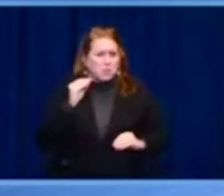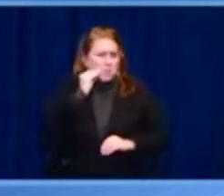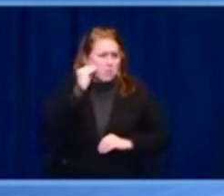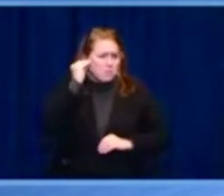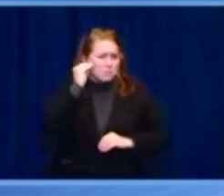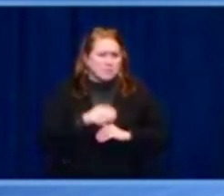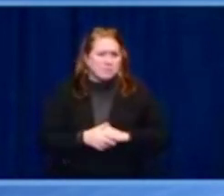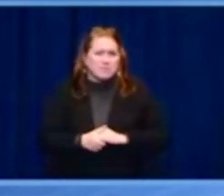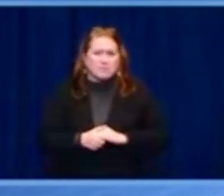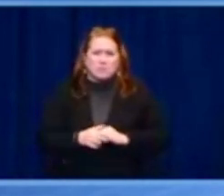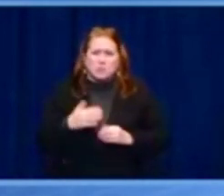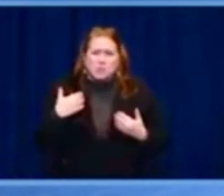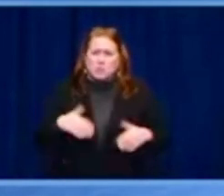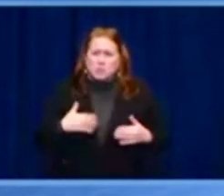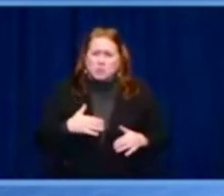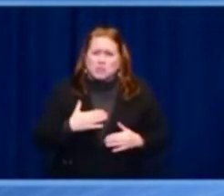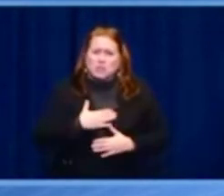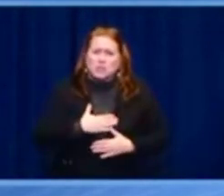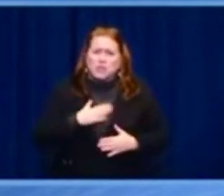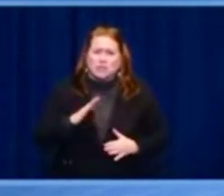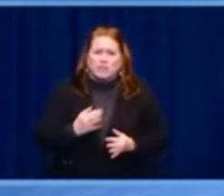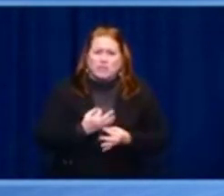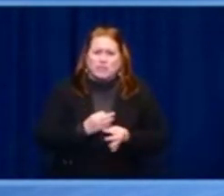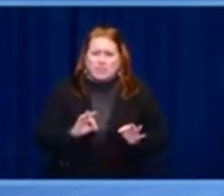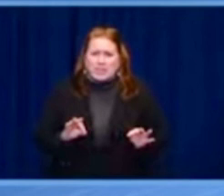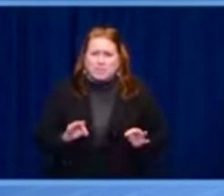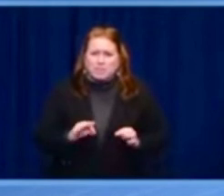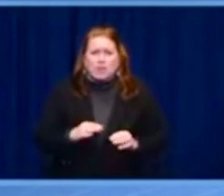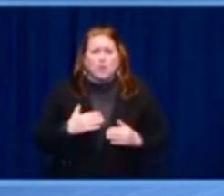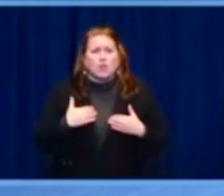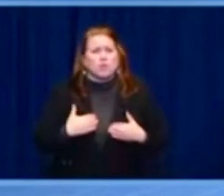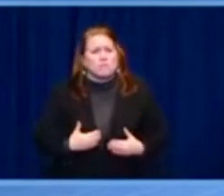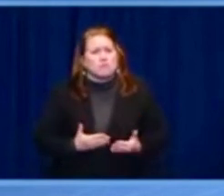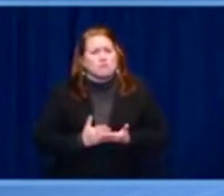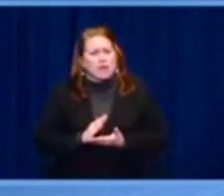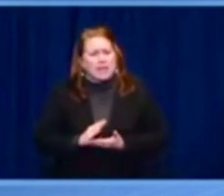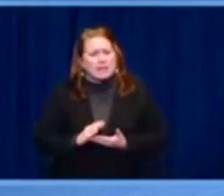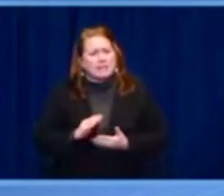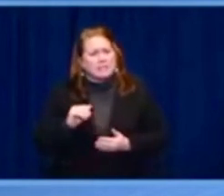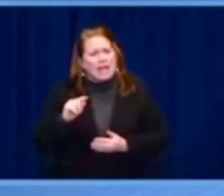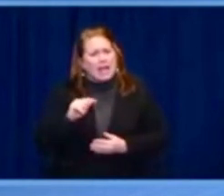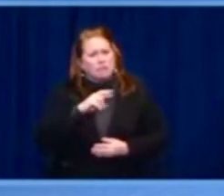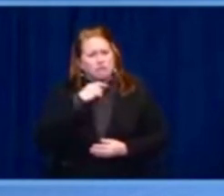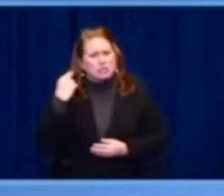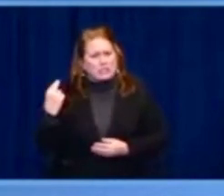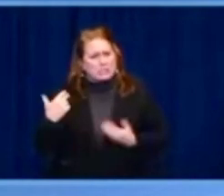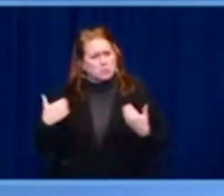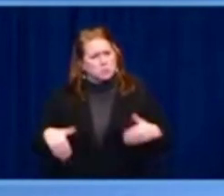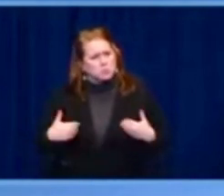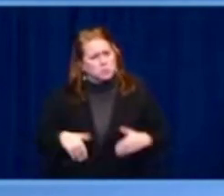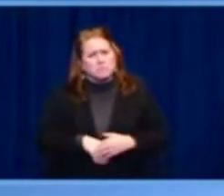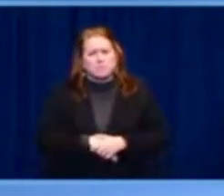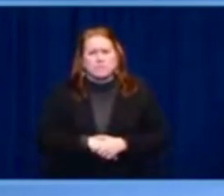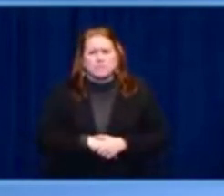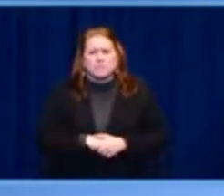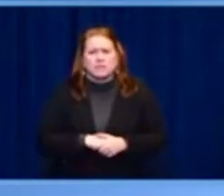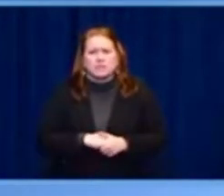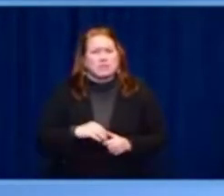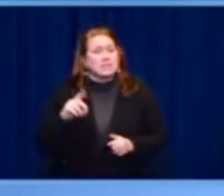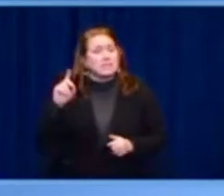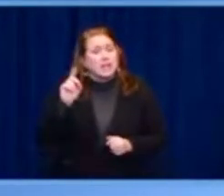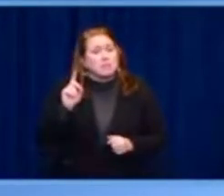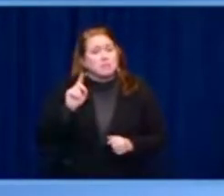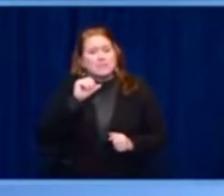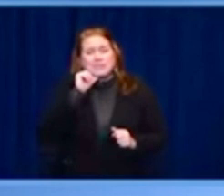it is. I I implore you all to respond to Malawi's present history as call with